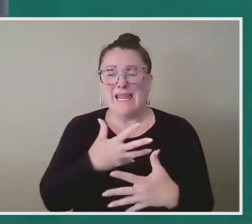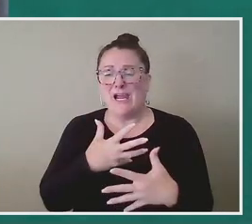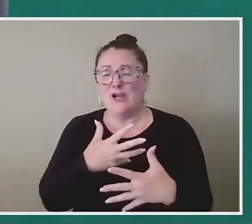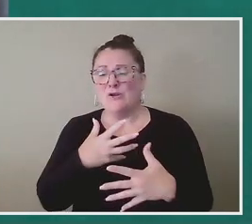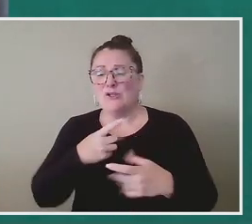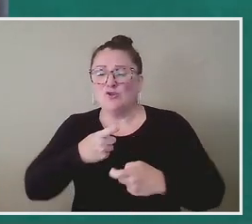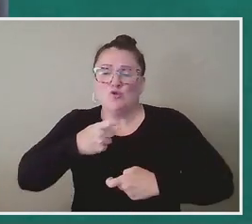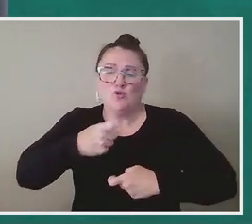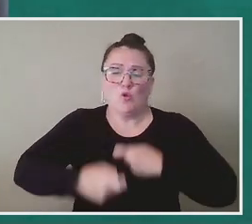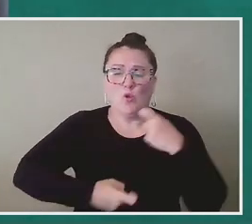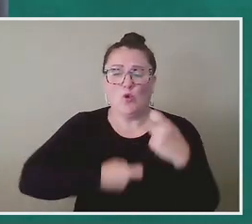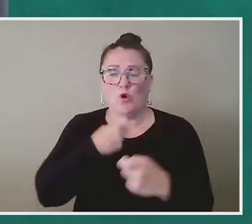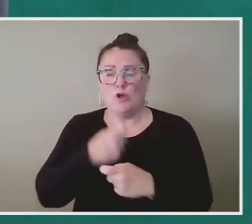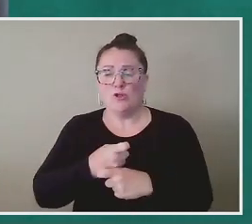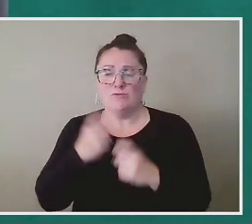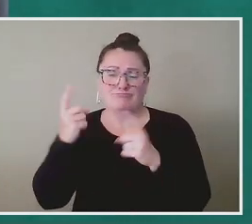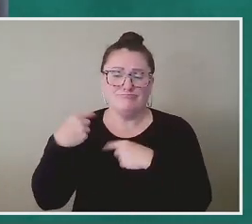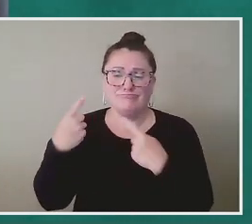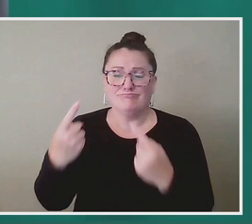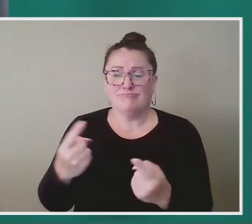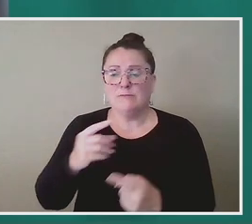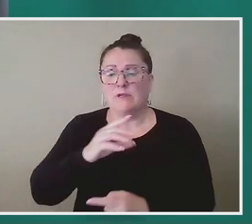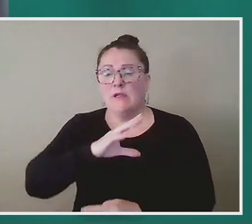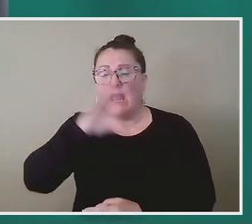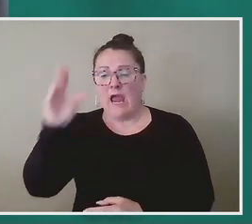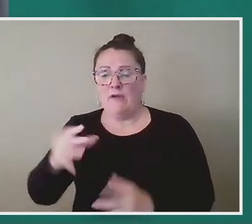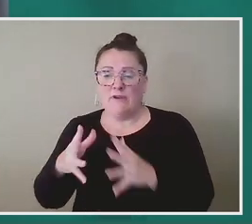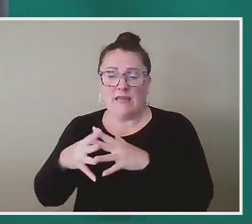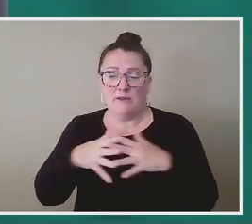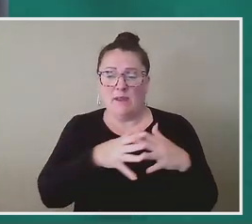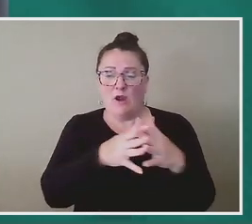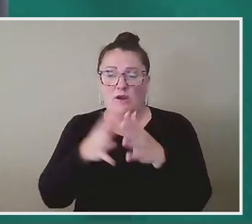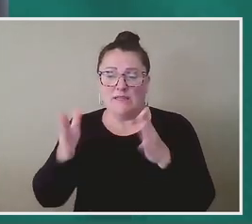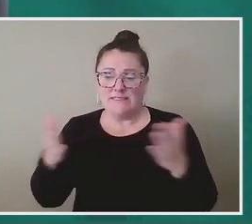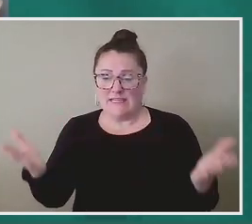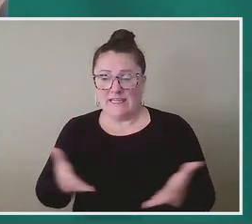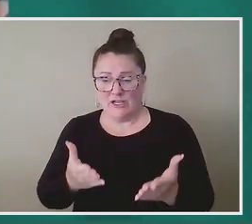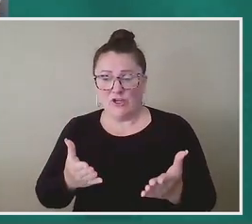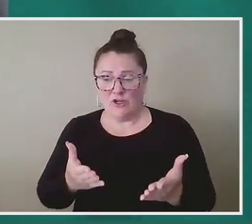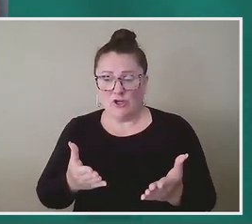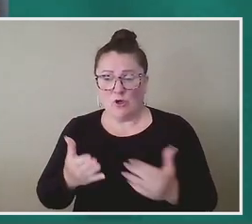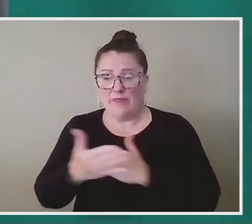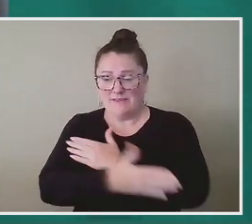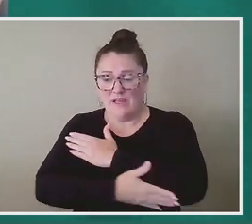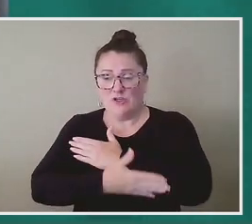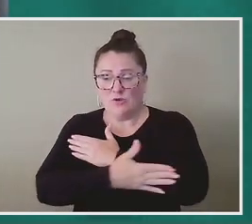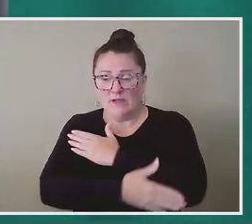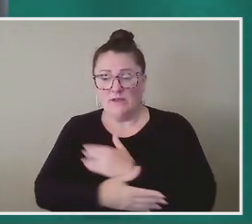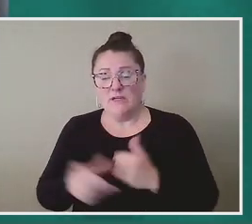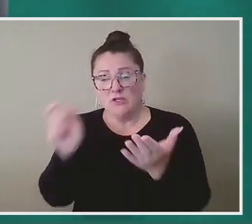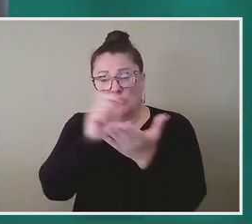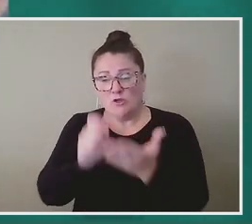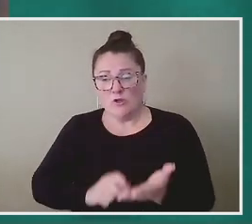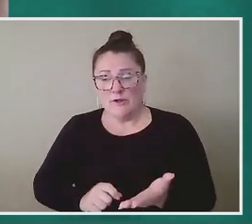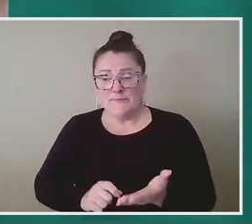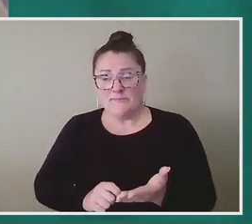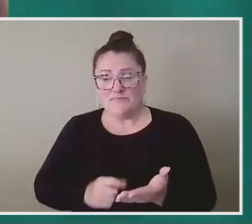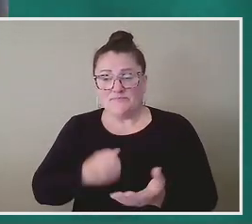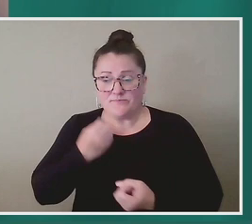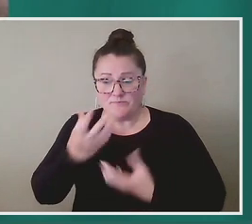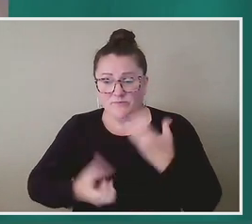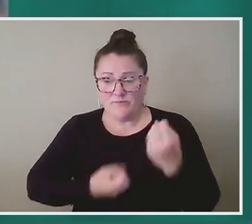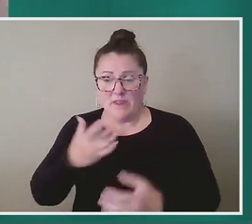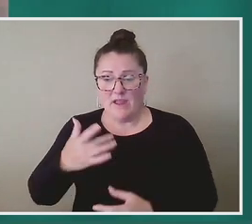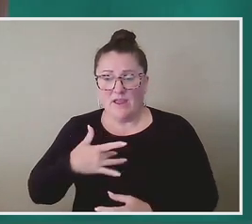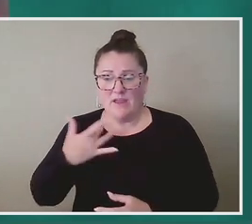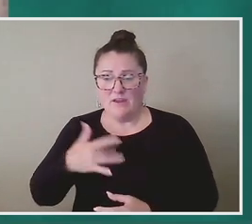African Americans throughout history in this country. And throughout your writing, your poems made the reader feel the banal